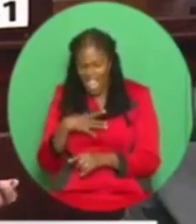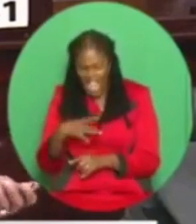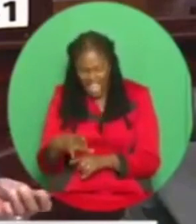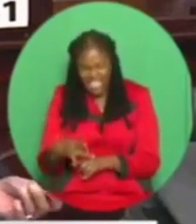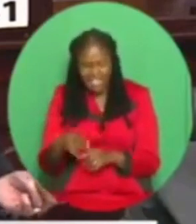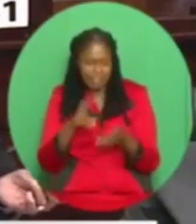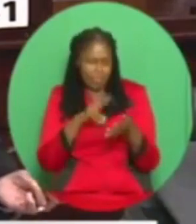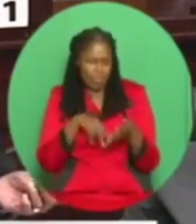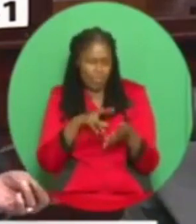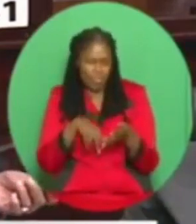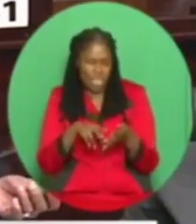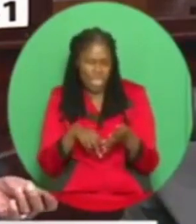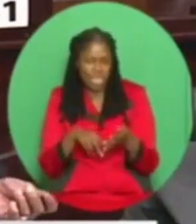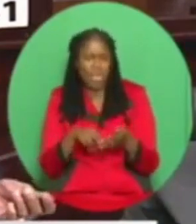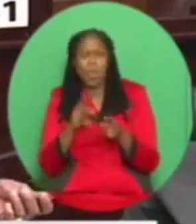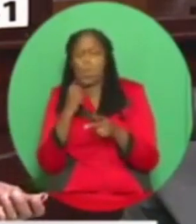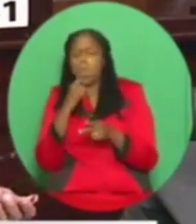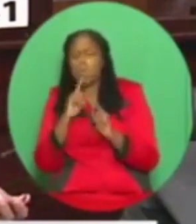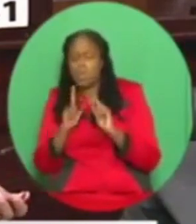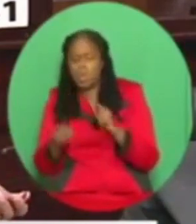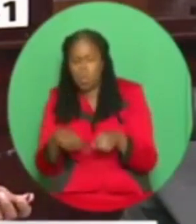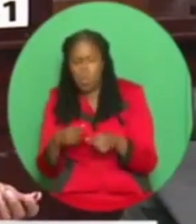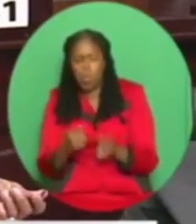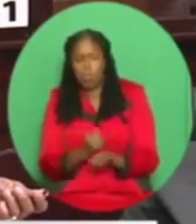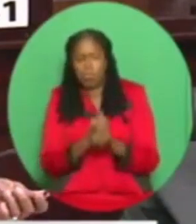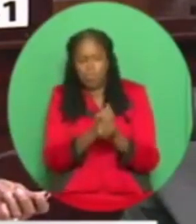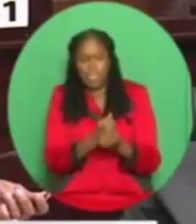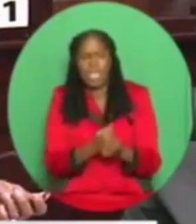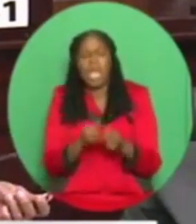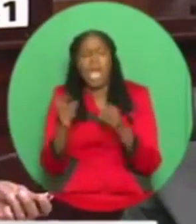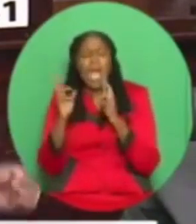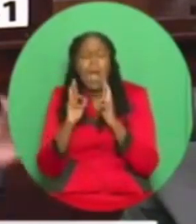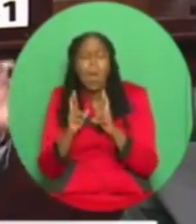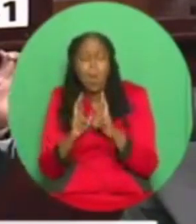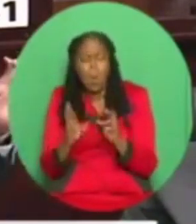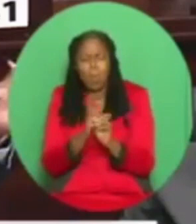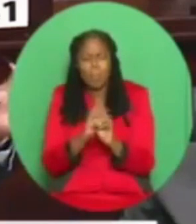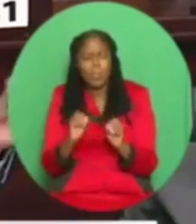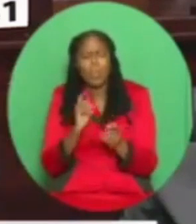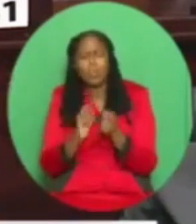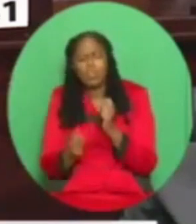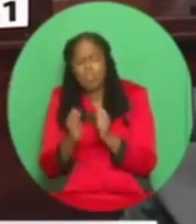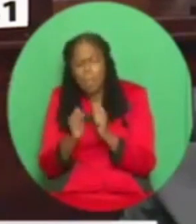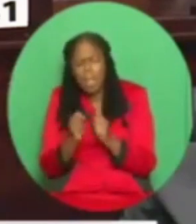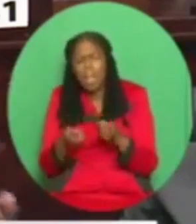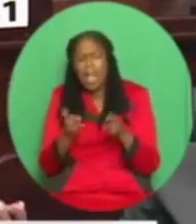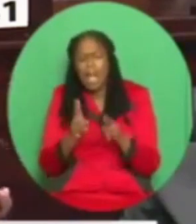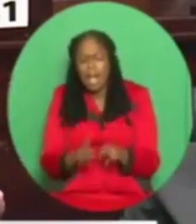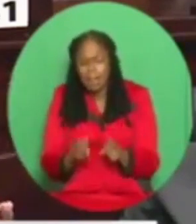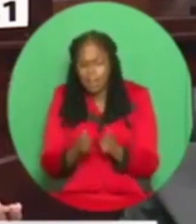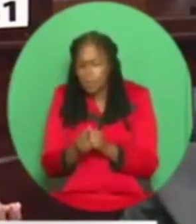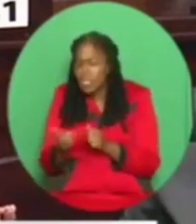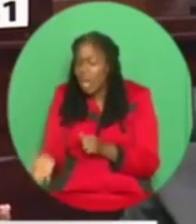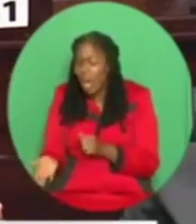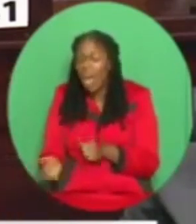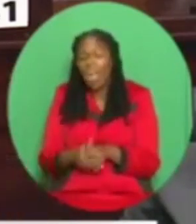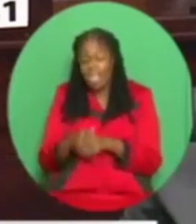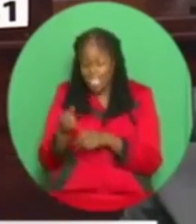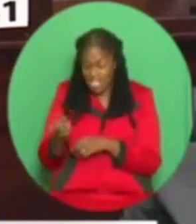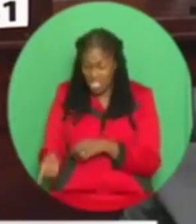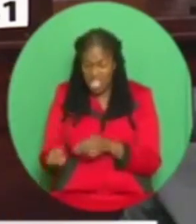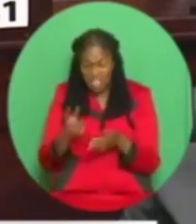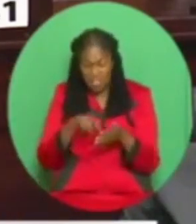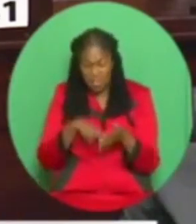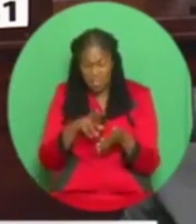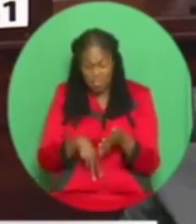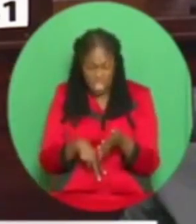befall her that she may not have to read her own. Madam Speaker, I pray to God because we are colleagues and we do not wish people